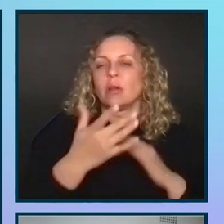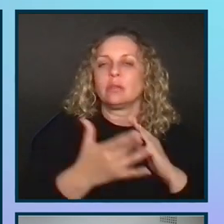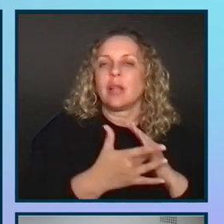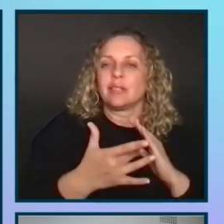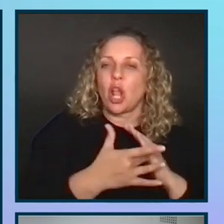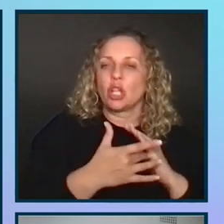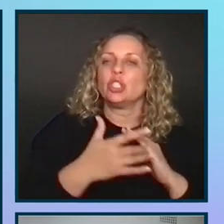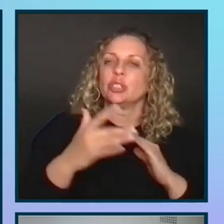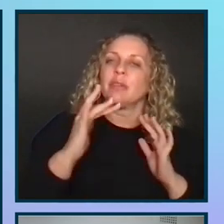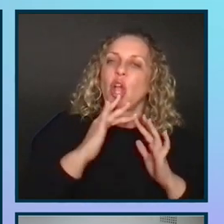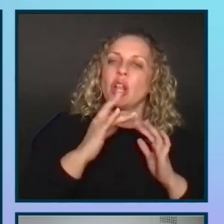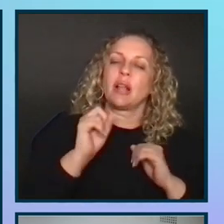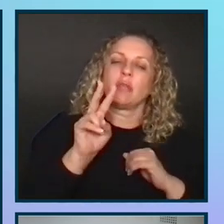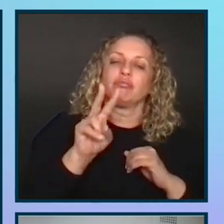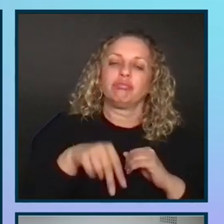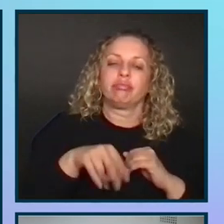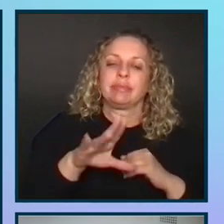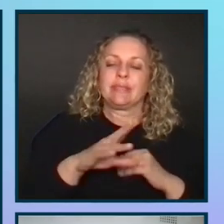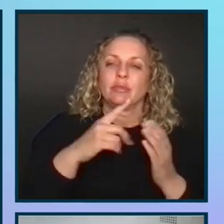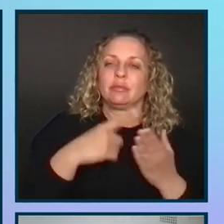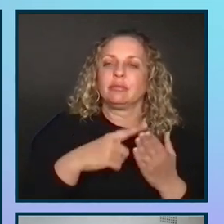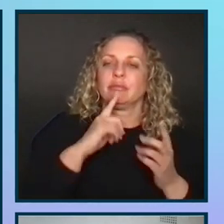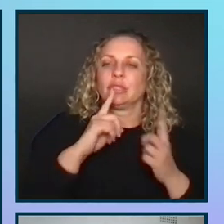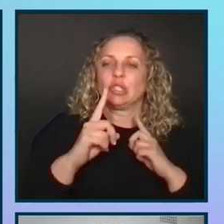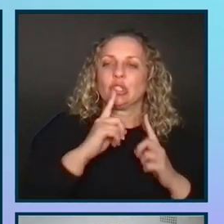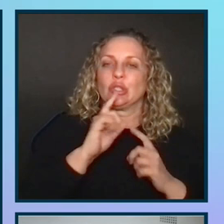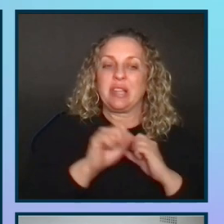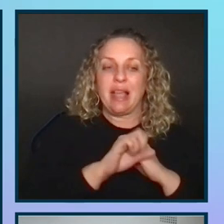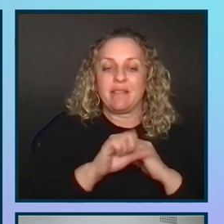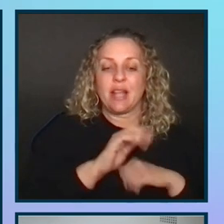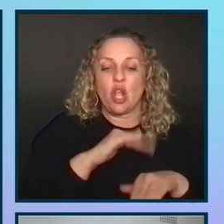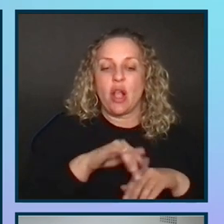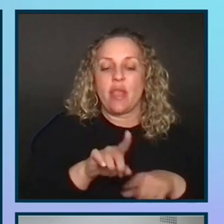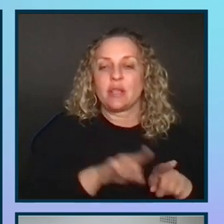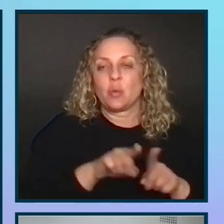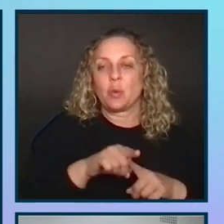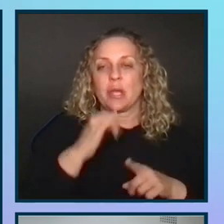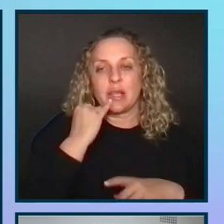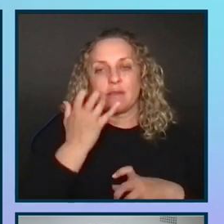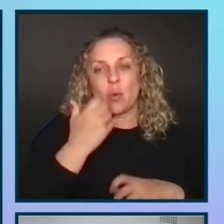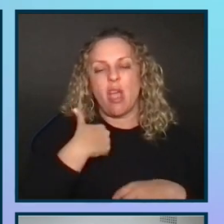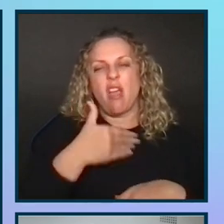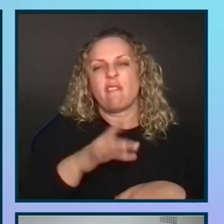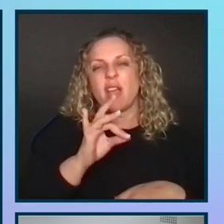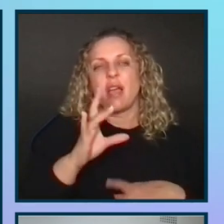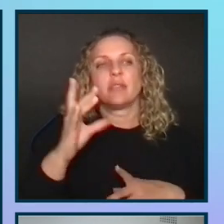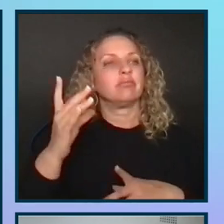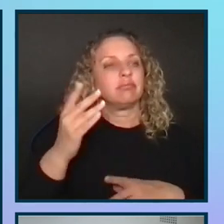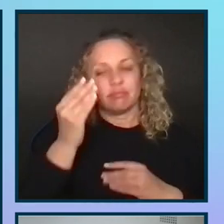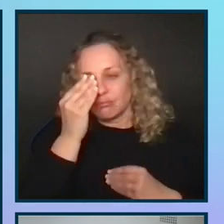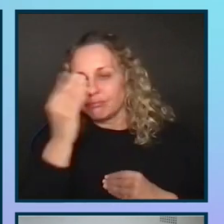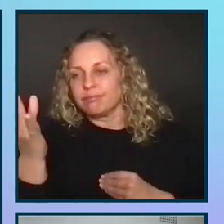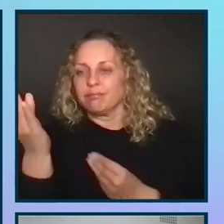So you can kind of advertise on there as well if you want to, or I've often found like word of mouth as well. So if you